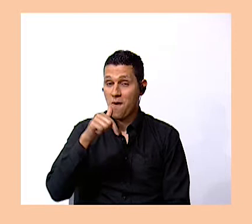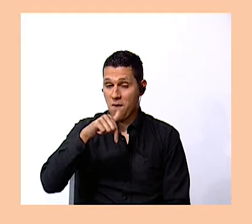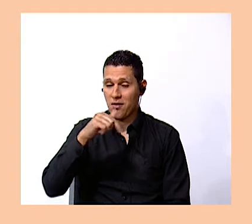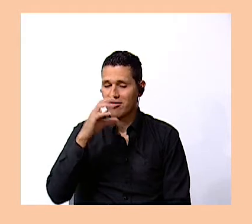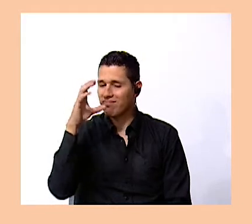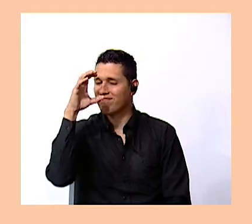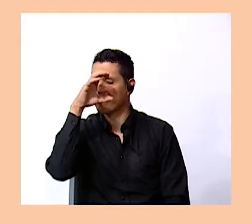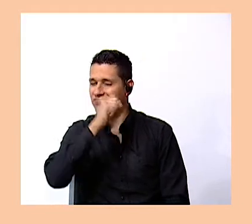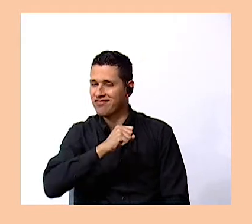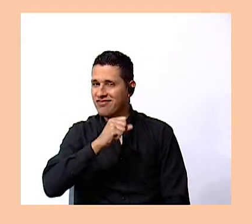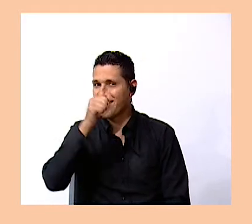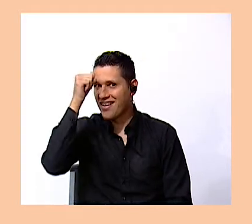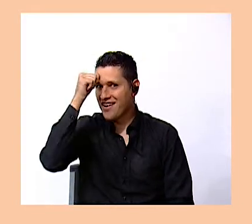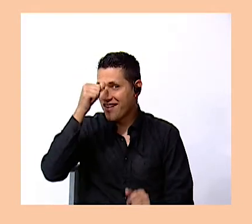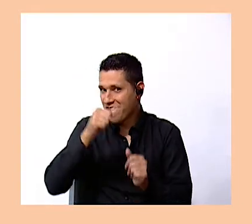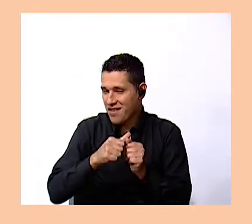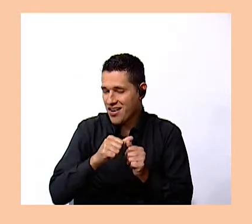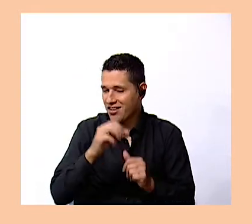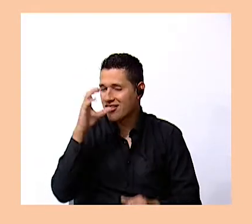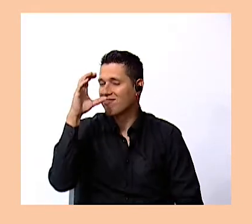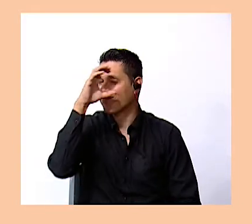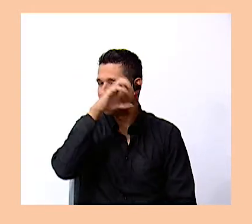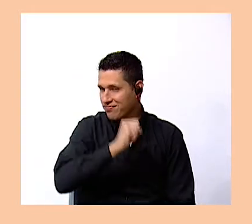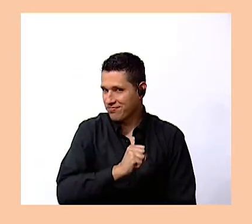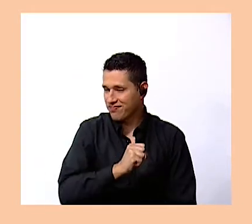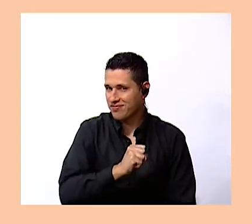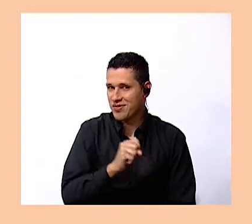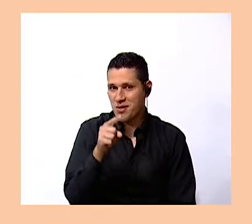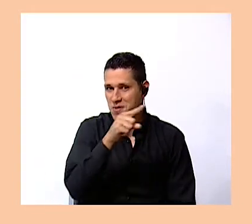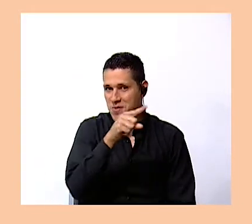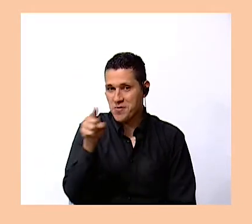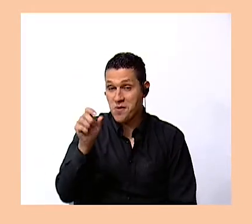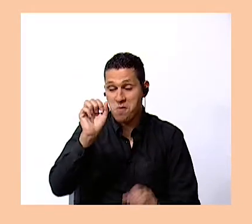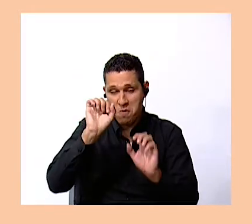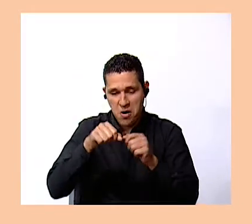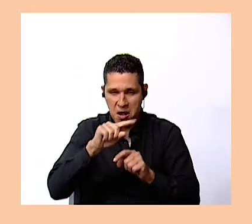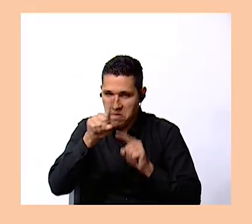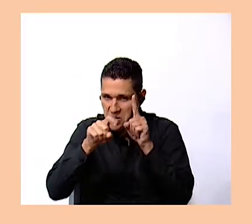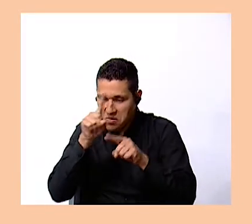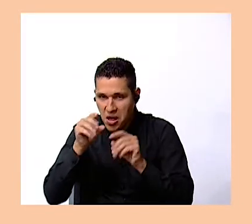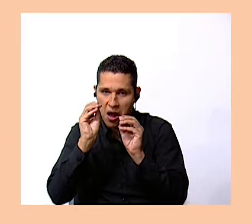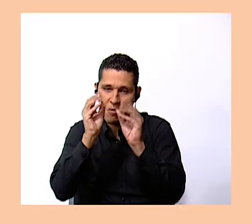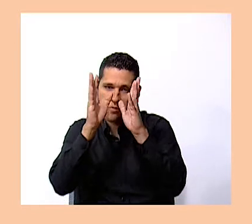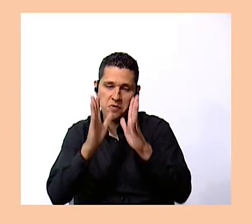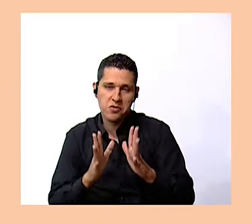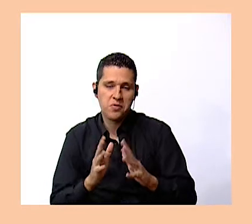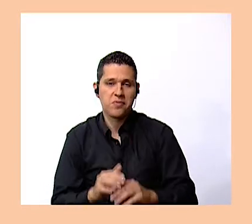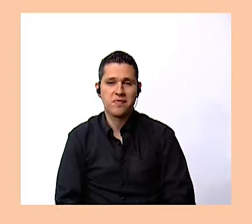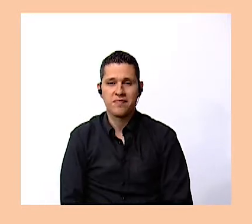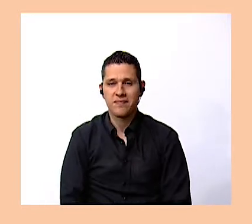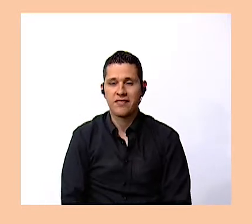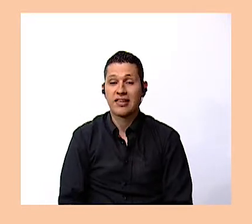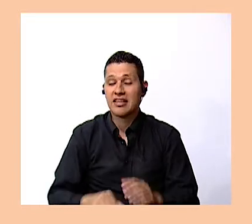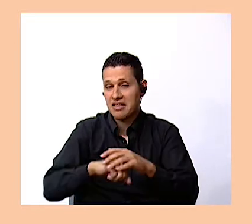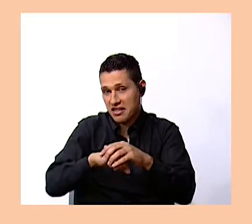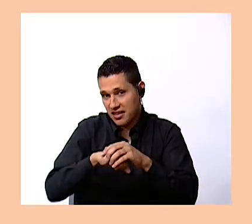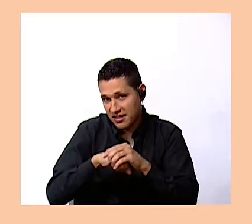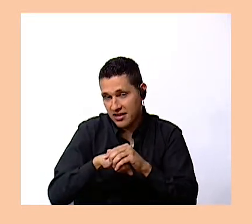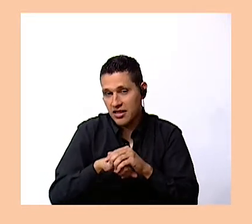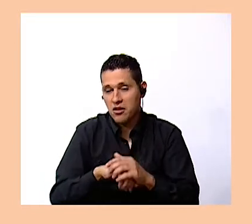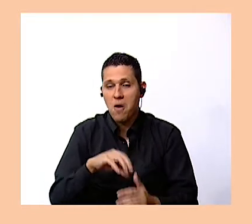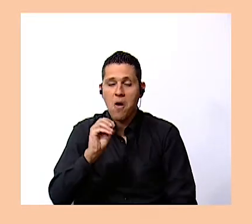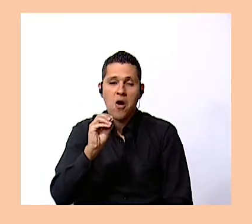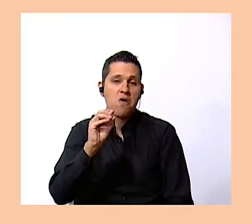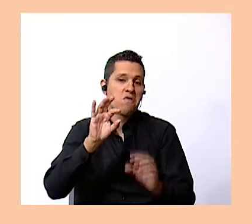recuerden que este acertijo ustedes le pueden preguntar a sus profesoras o profesores de inglés sus